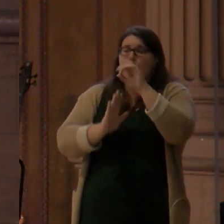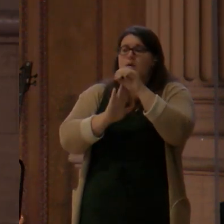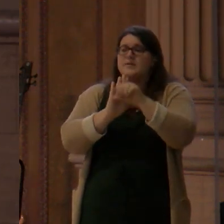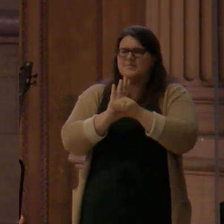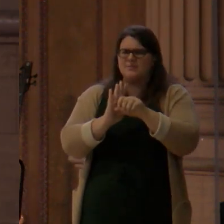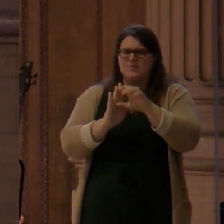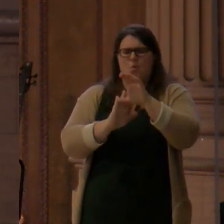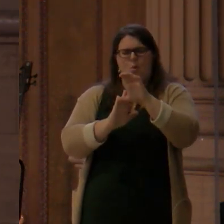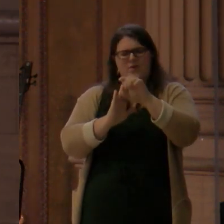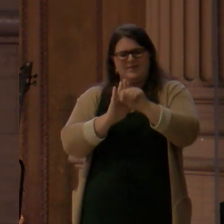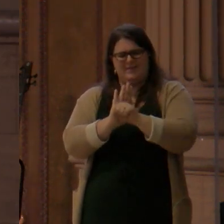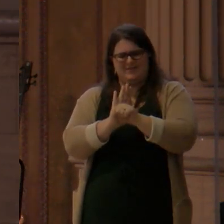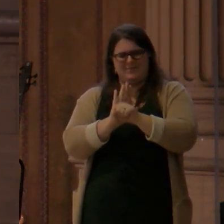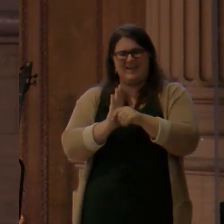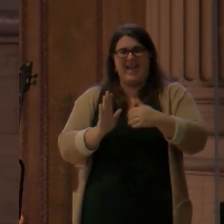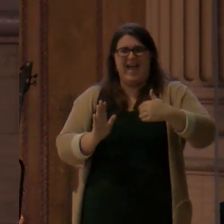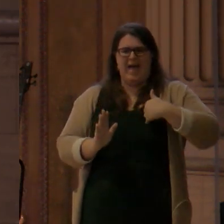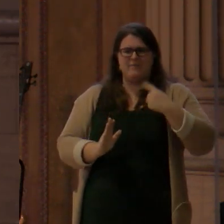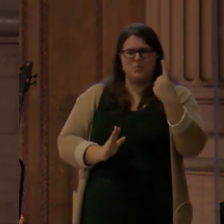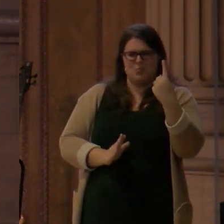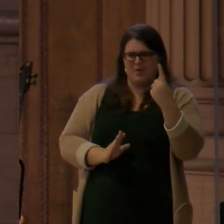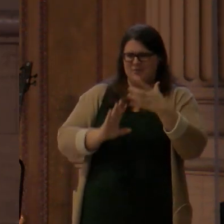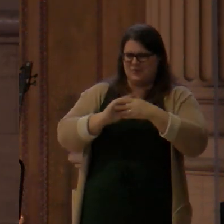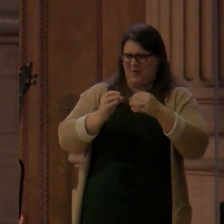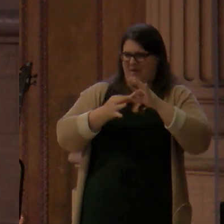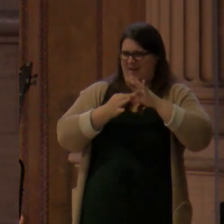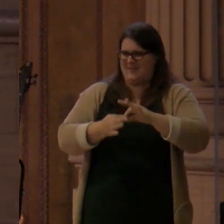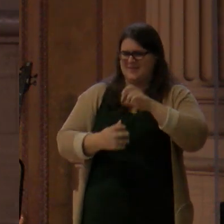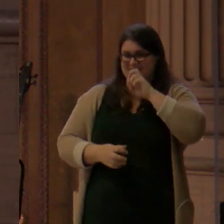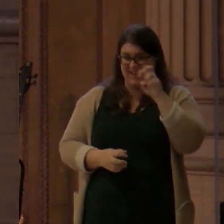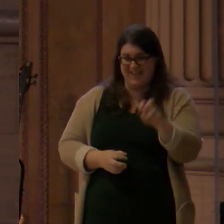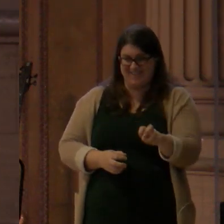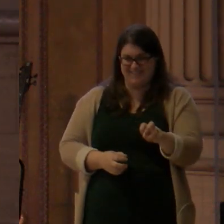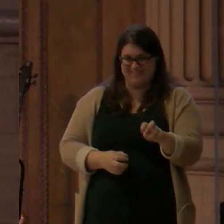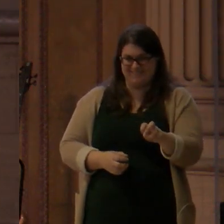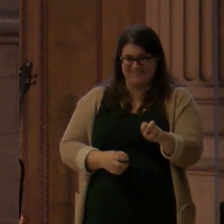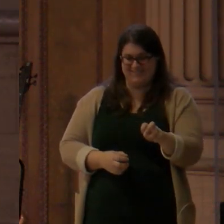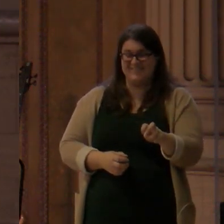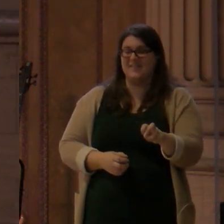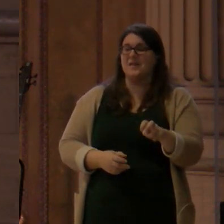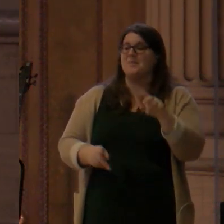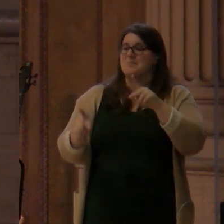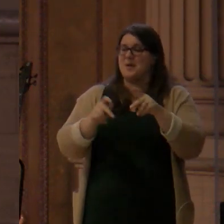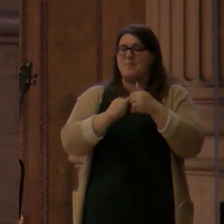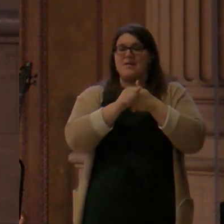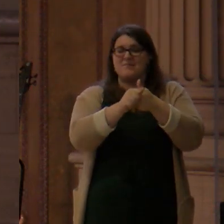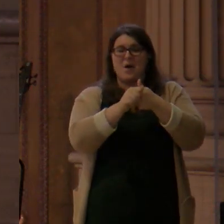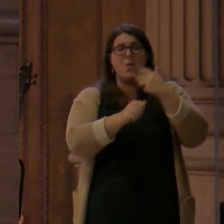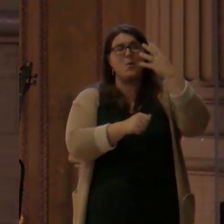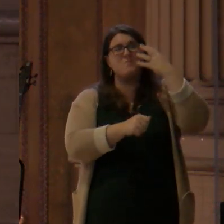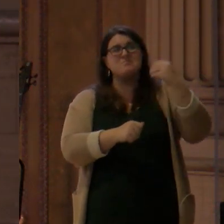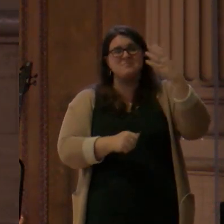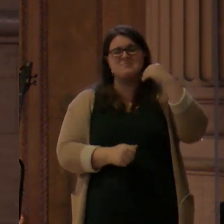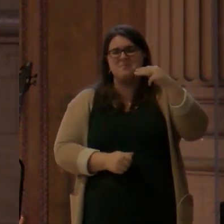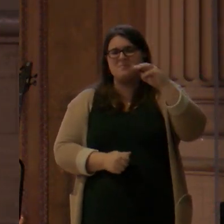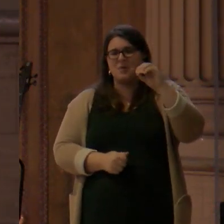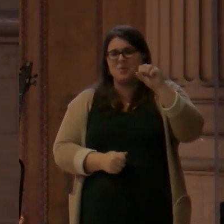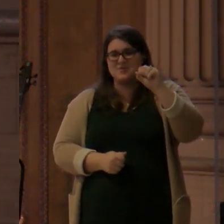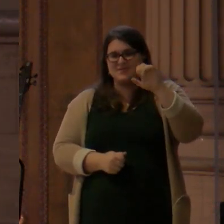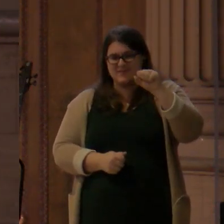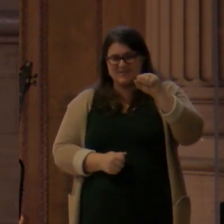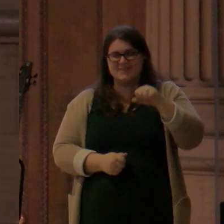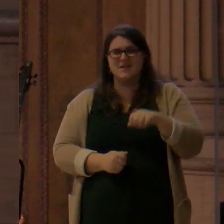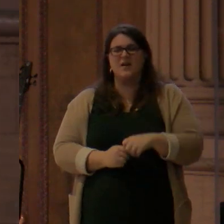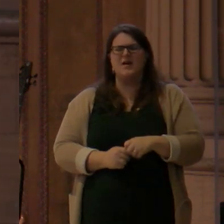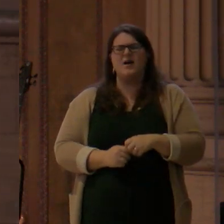God. They're rebelling against Him in their attitude, their words, their actions. And God actually sends judgment on them in